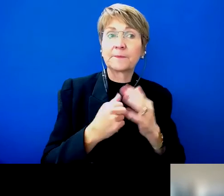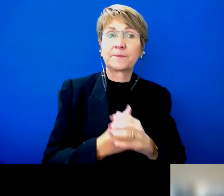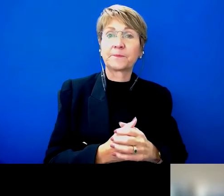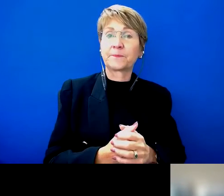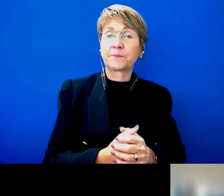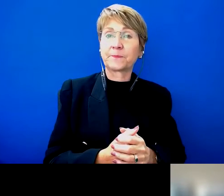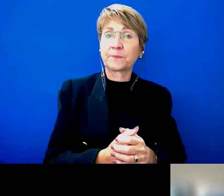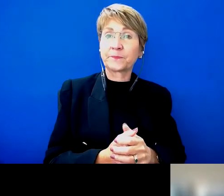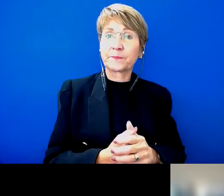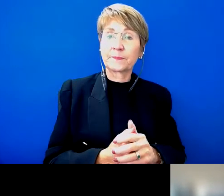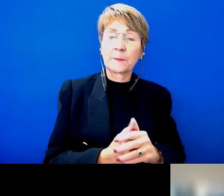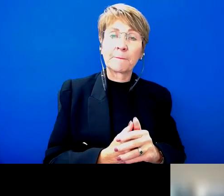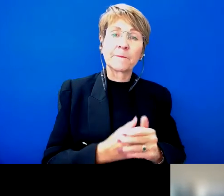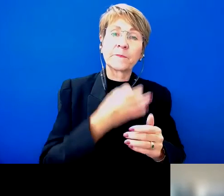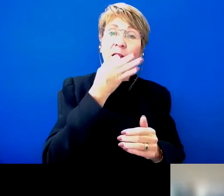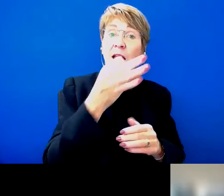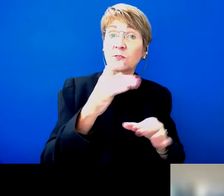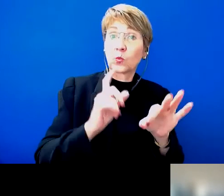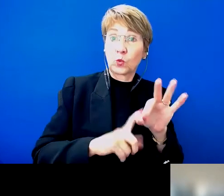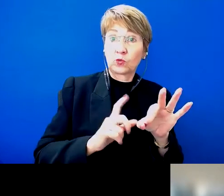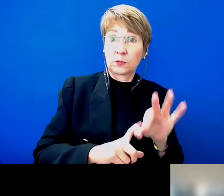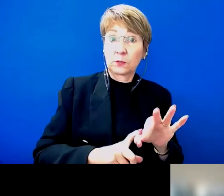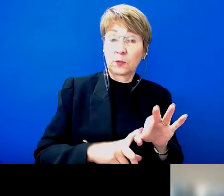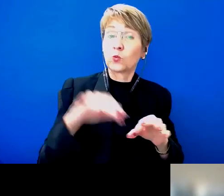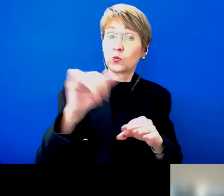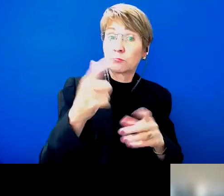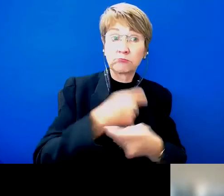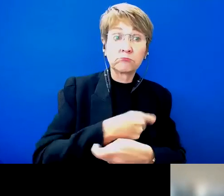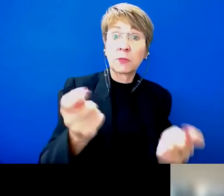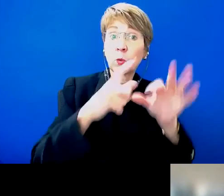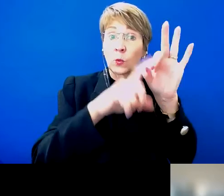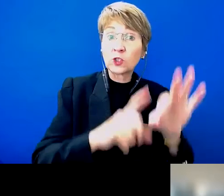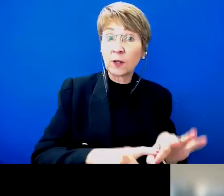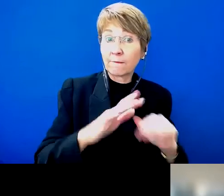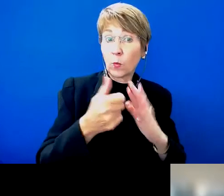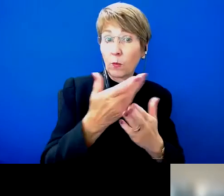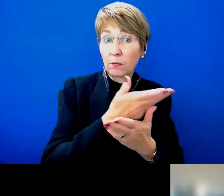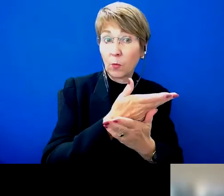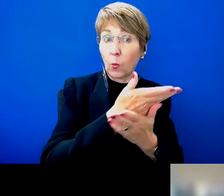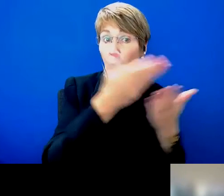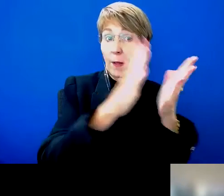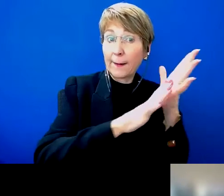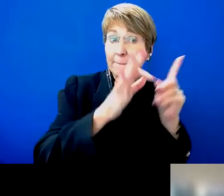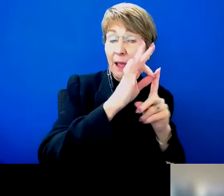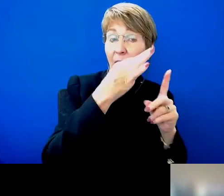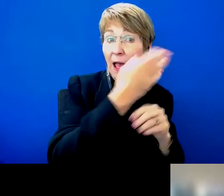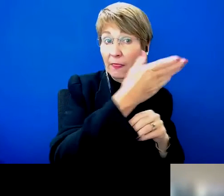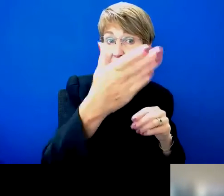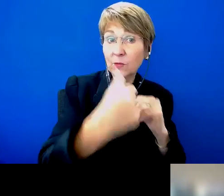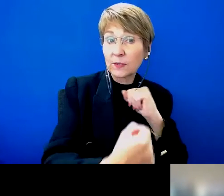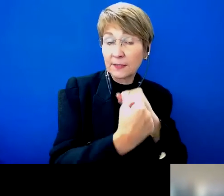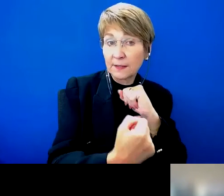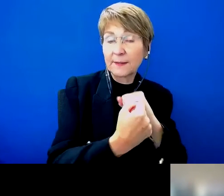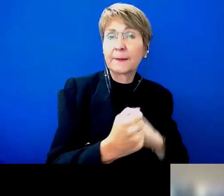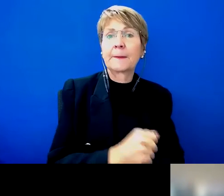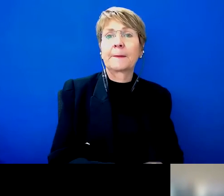it worth a questionnaire to all candidates asking for their support? Yeah, great question,